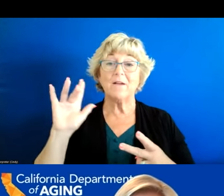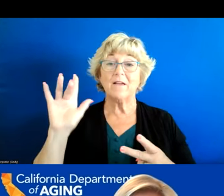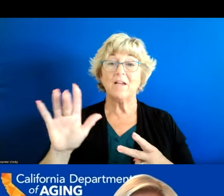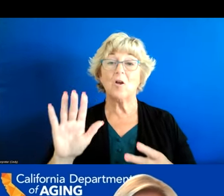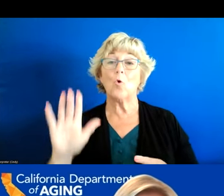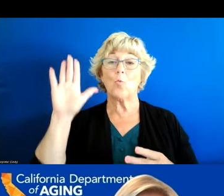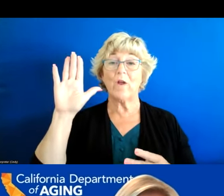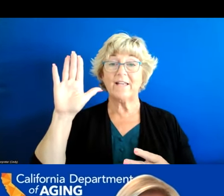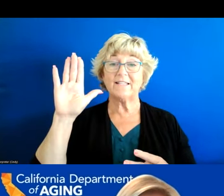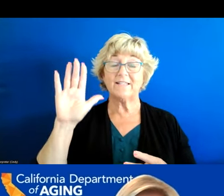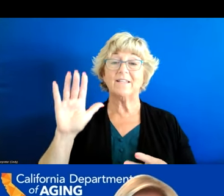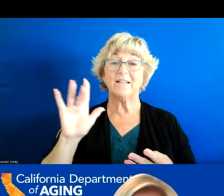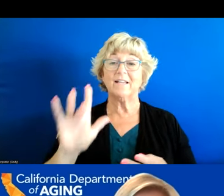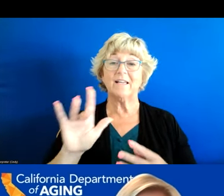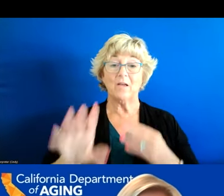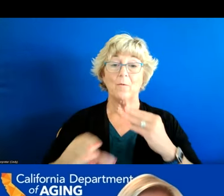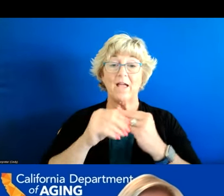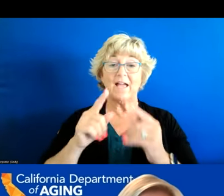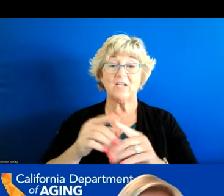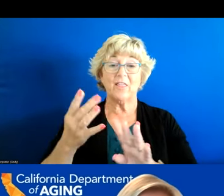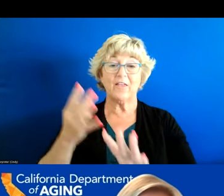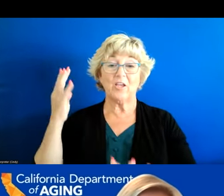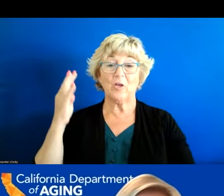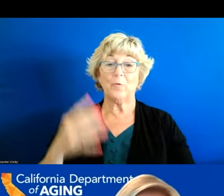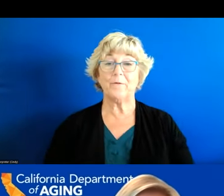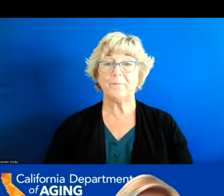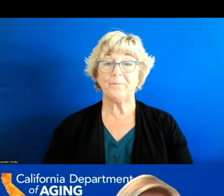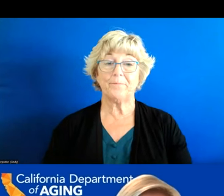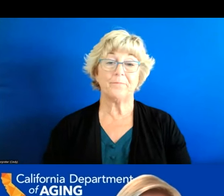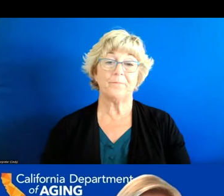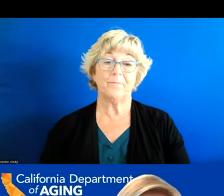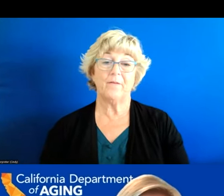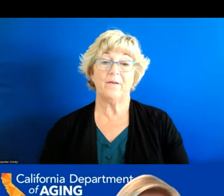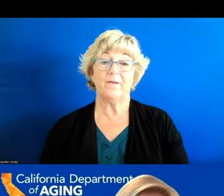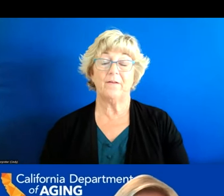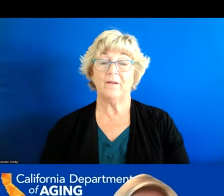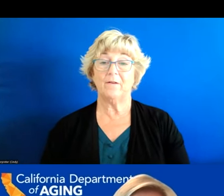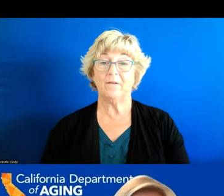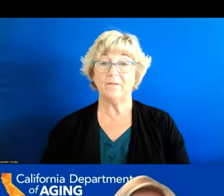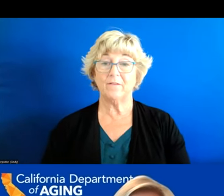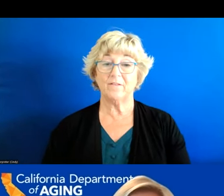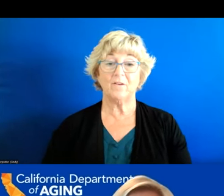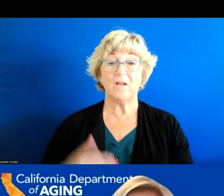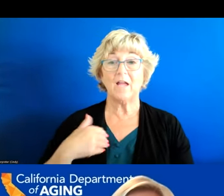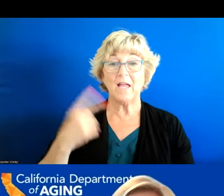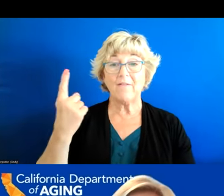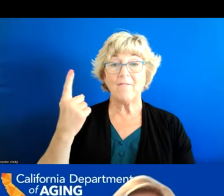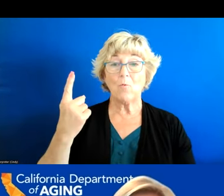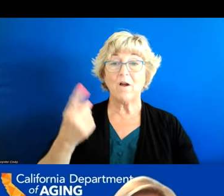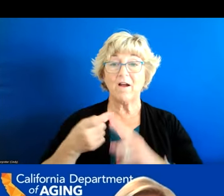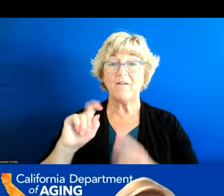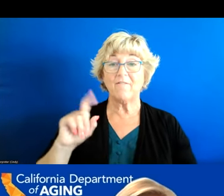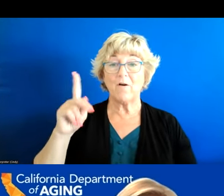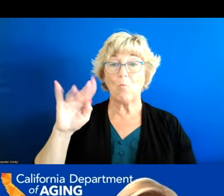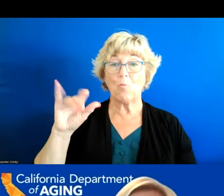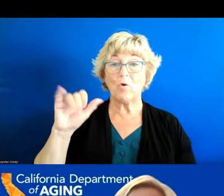hand icon and that will add you to the queue looks like we have a request from priscilla to be included in the